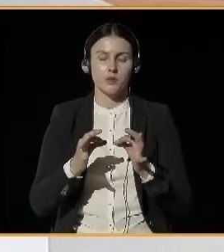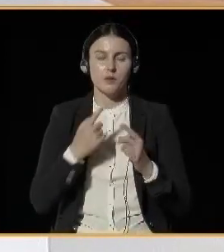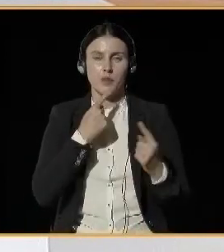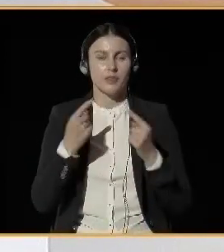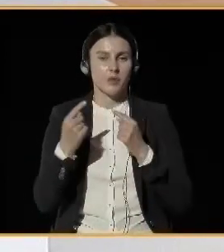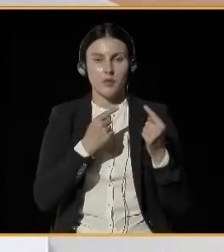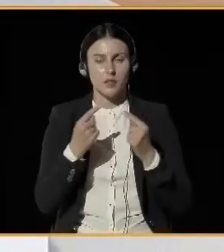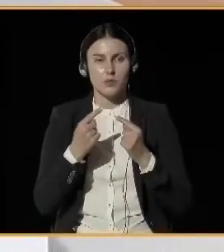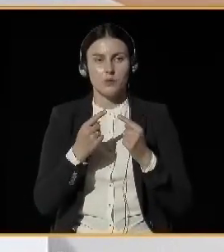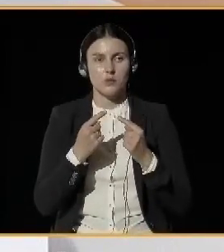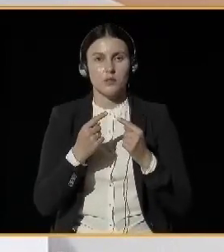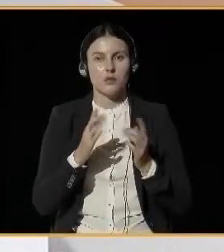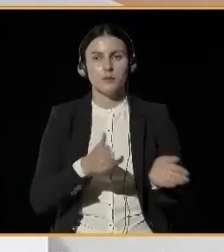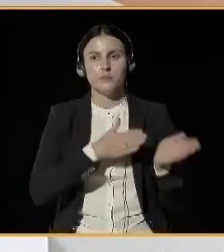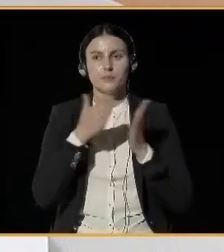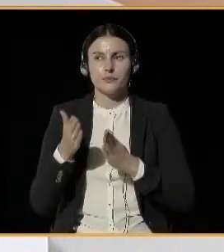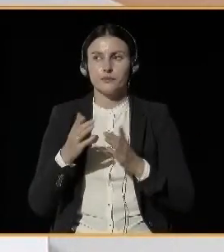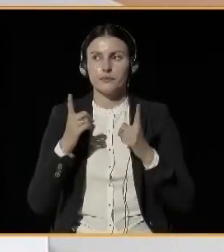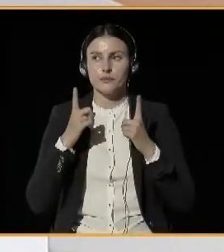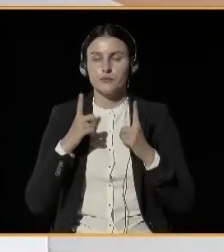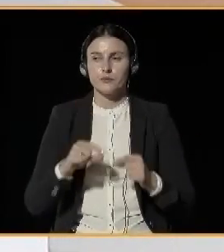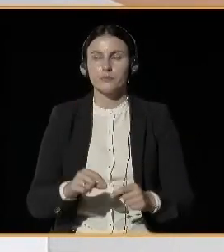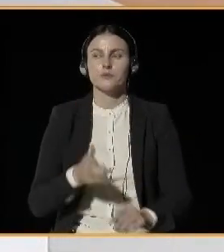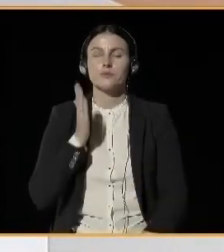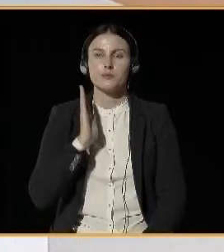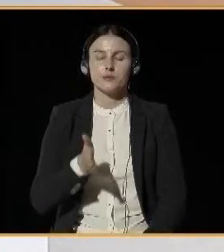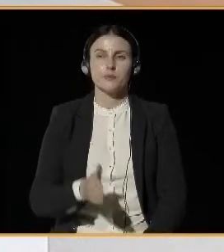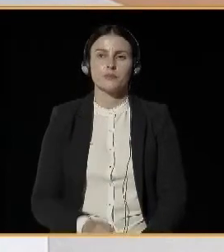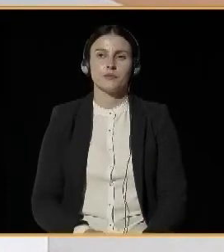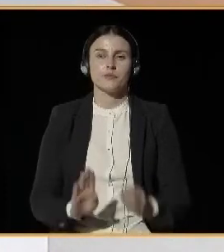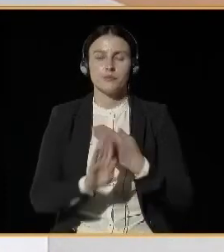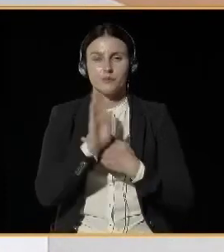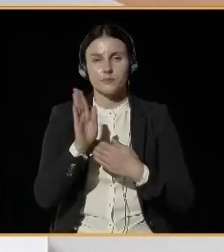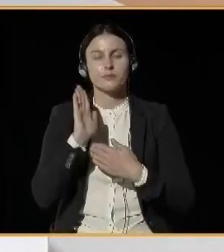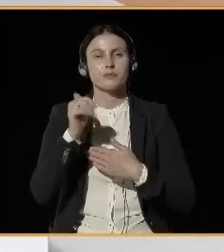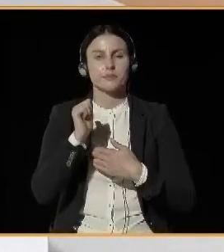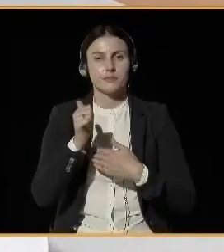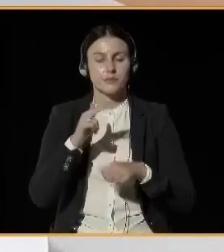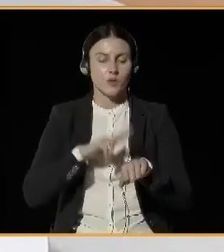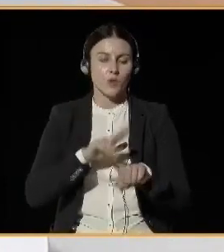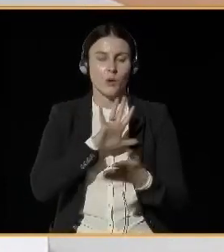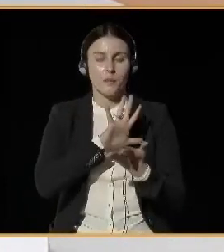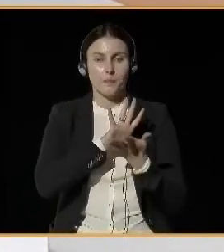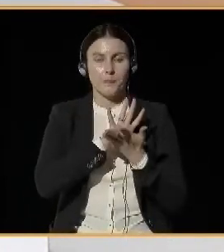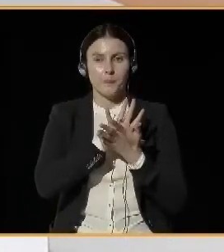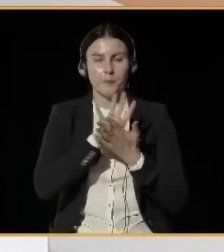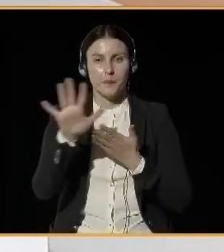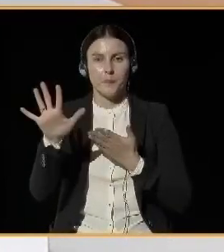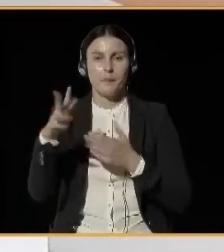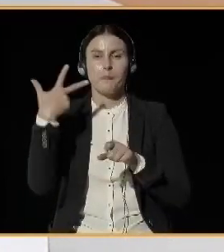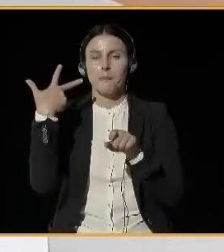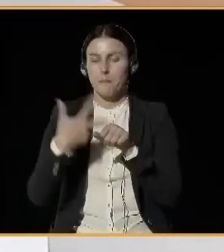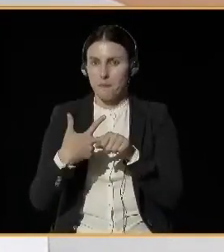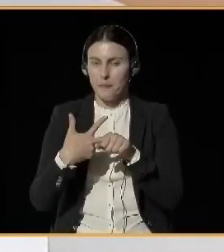our next panel that will start at 3.20pm will go deeper into that subject. We will talk about